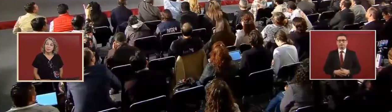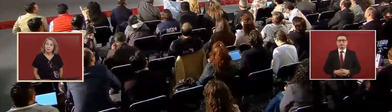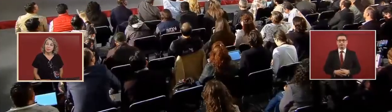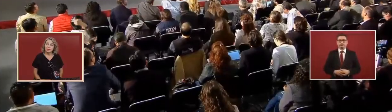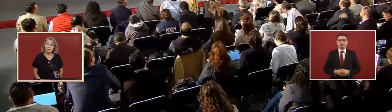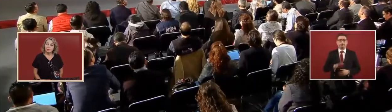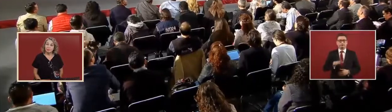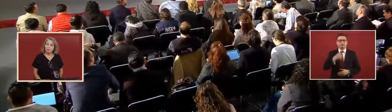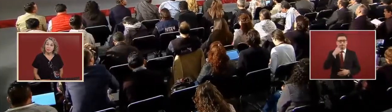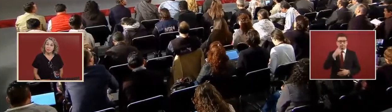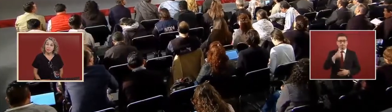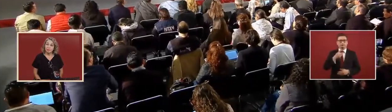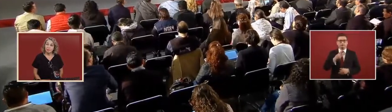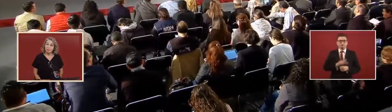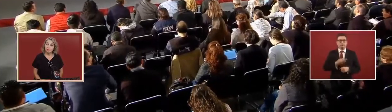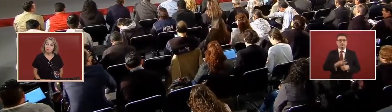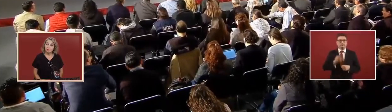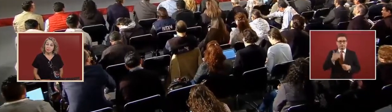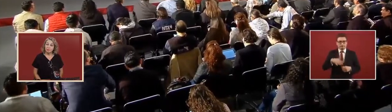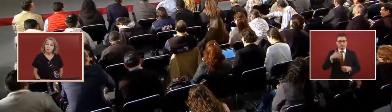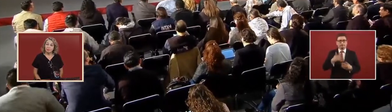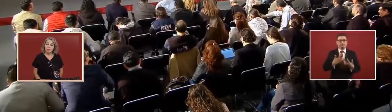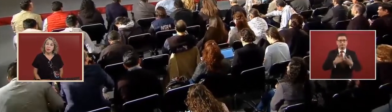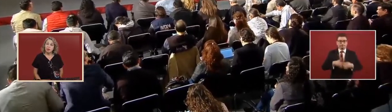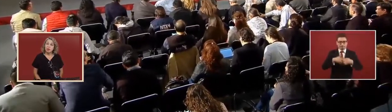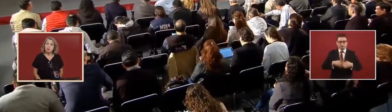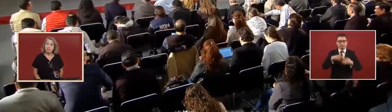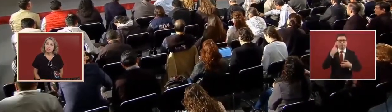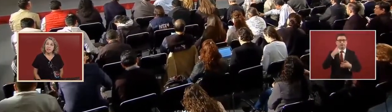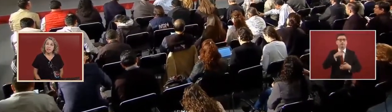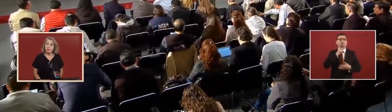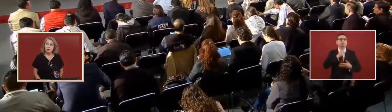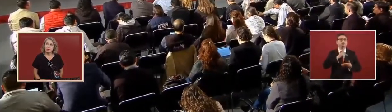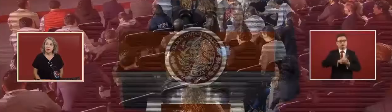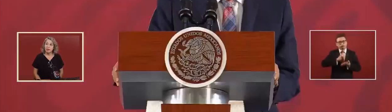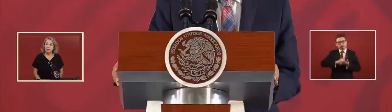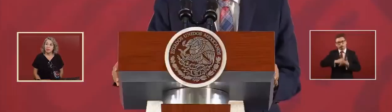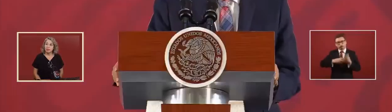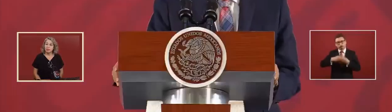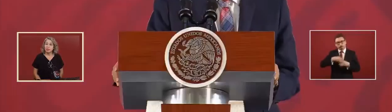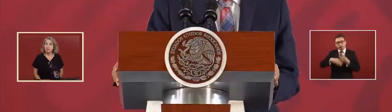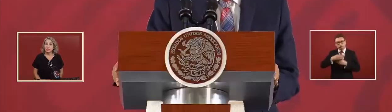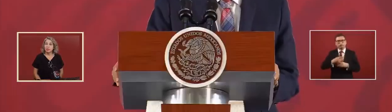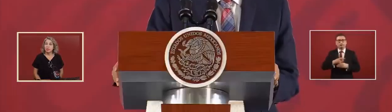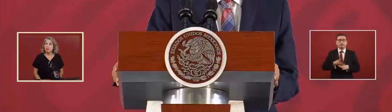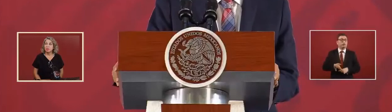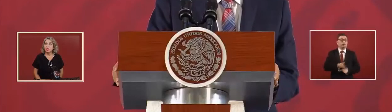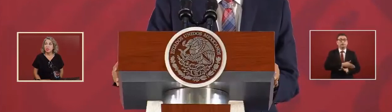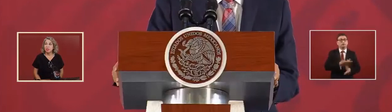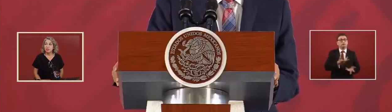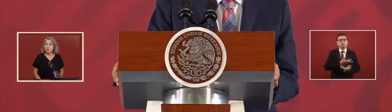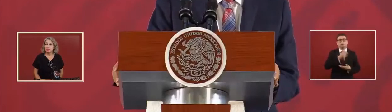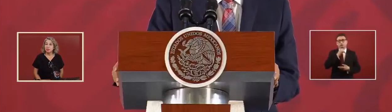we are investing in the refineries that we didn't use to do before